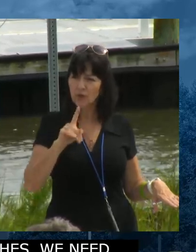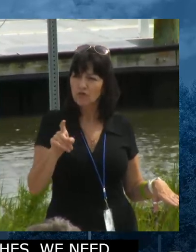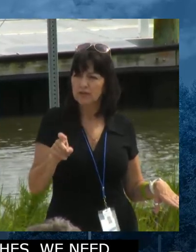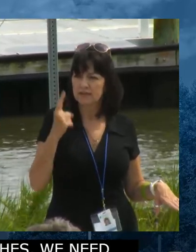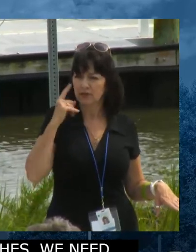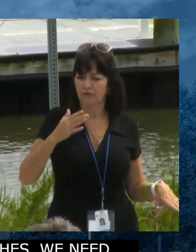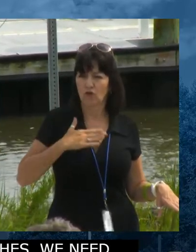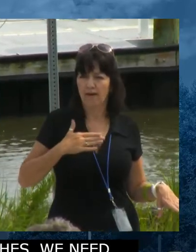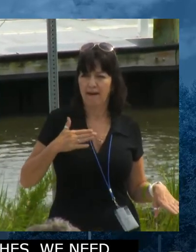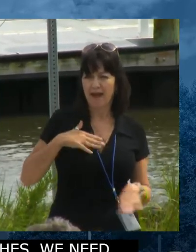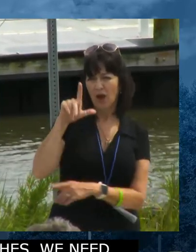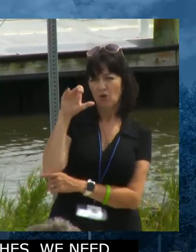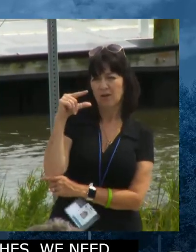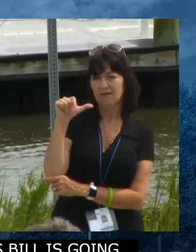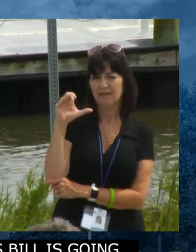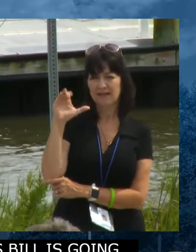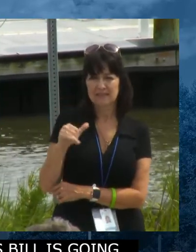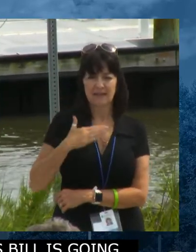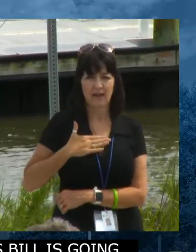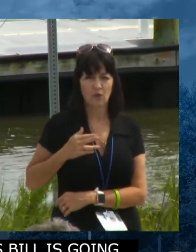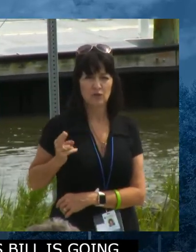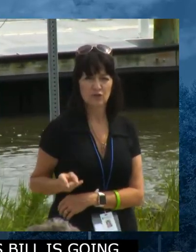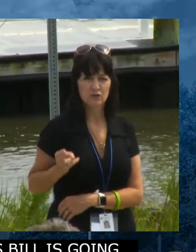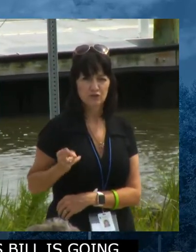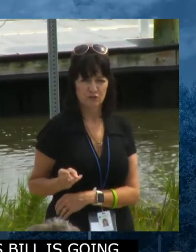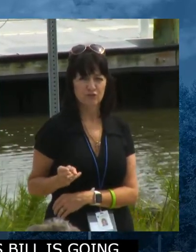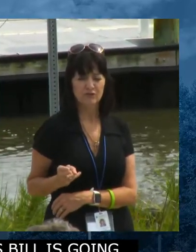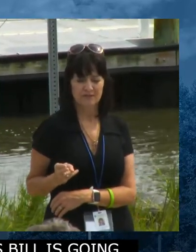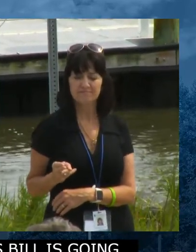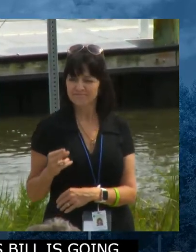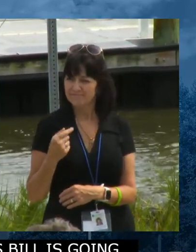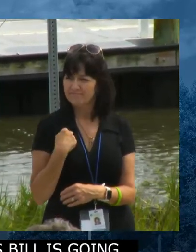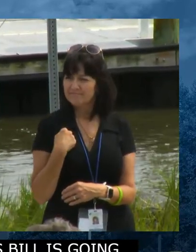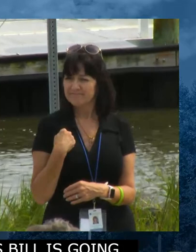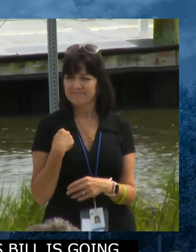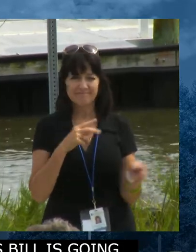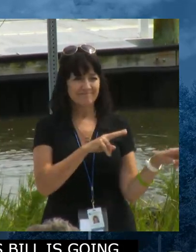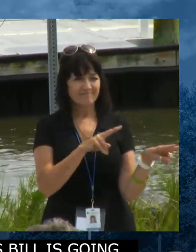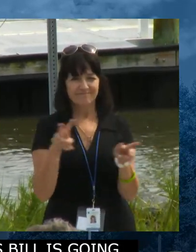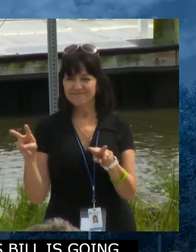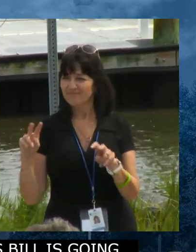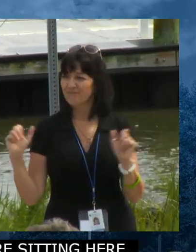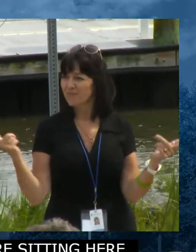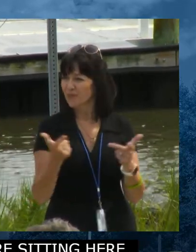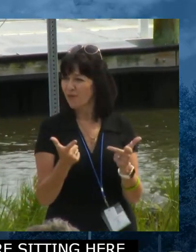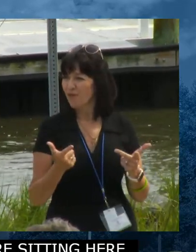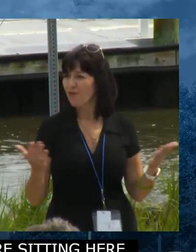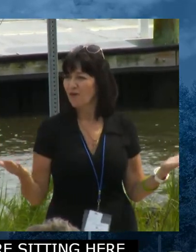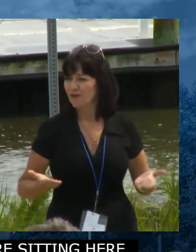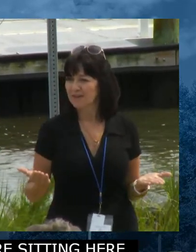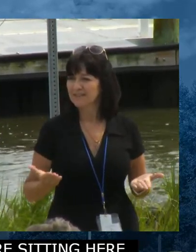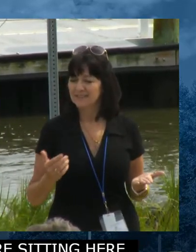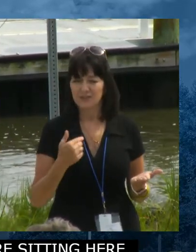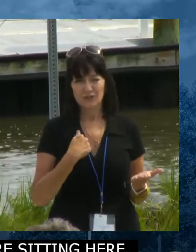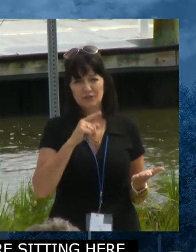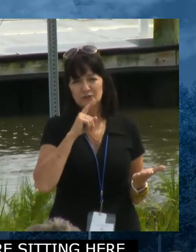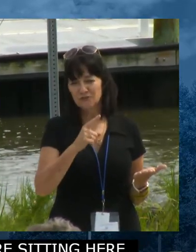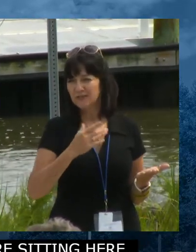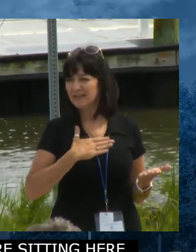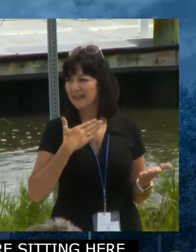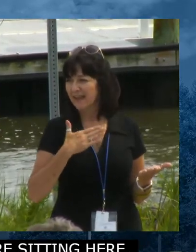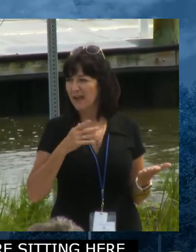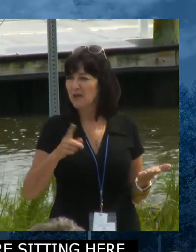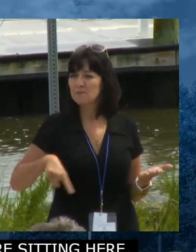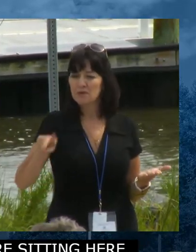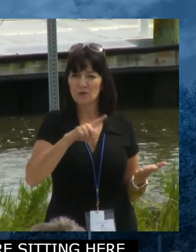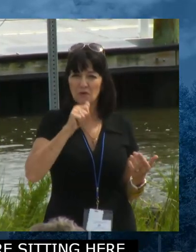that took part in it. And you know, I just look out in there, everybody here, and I'm just, I'm so grateful that you stuck by us. And the water warriors were the people that